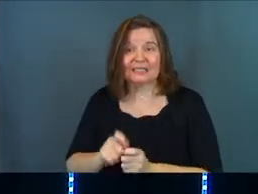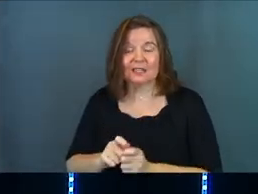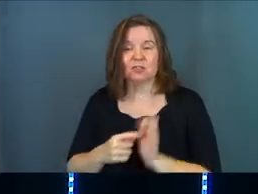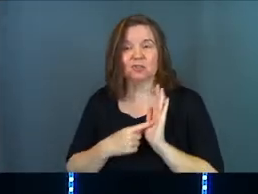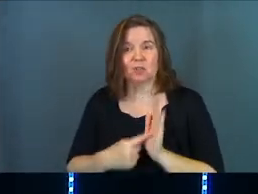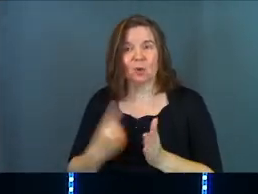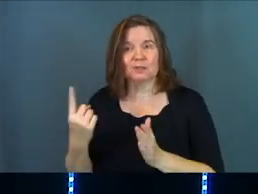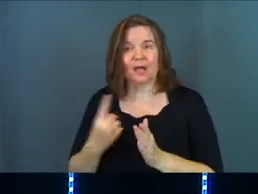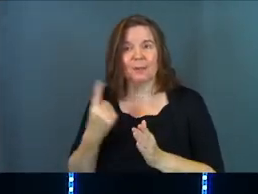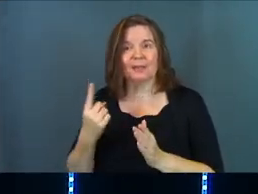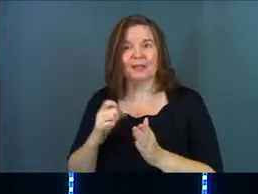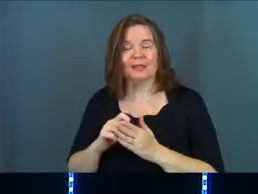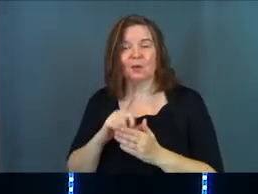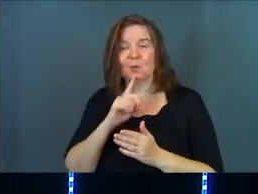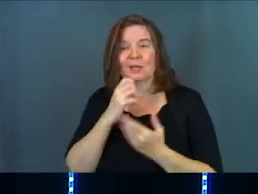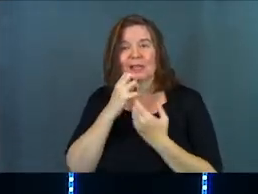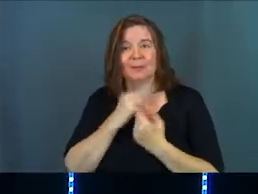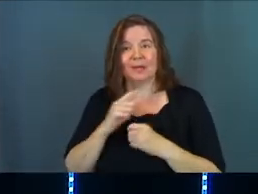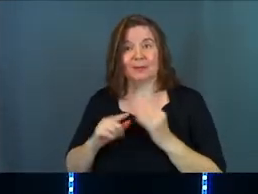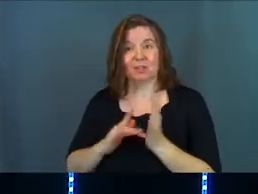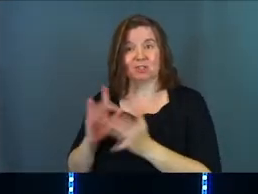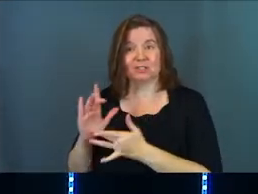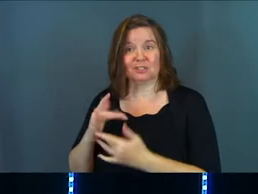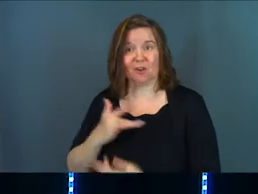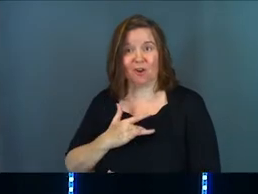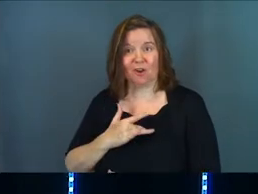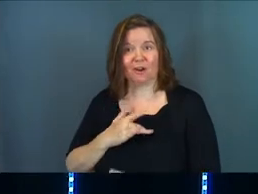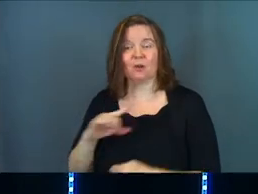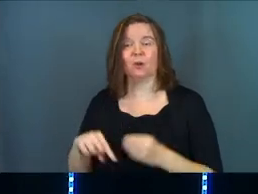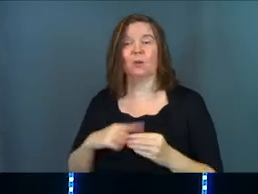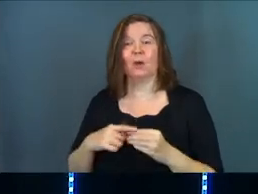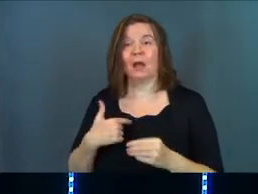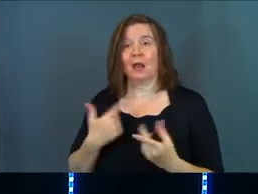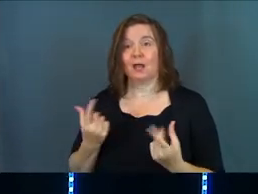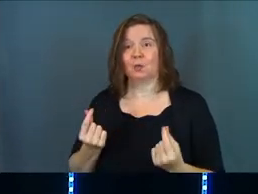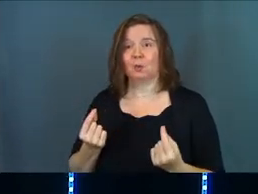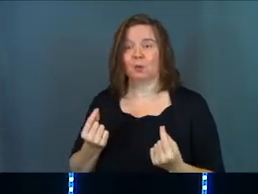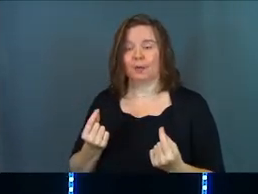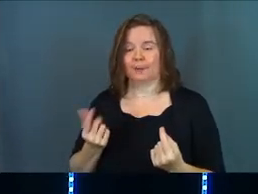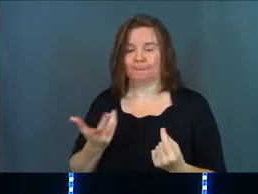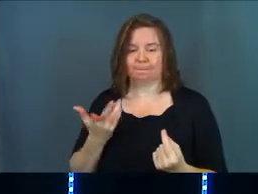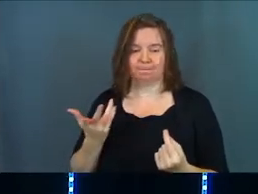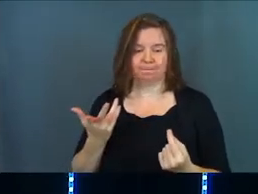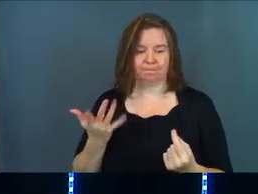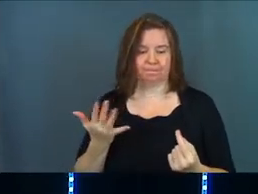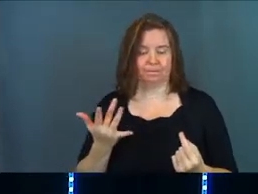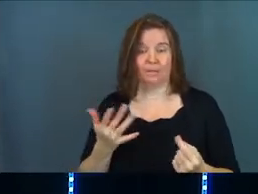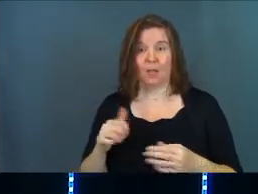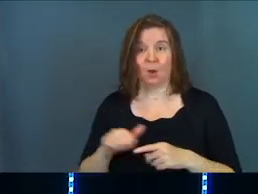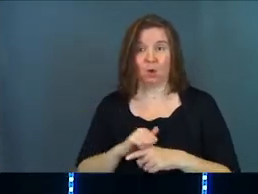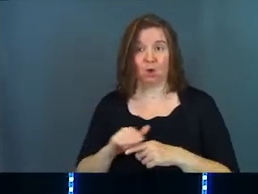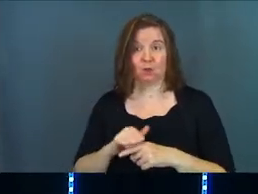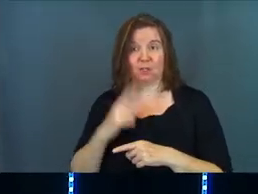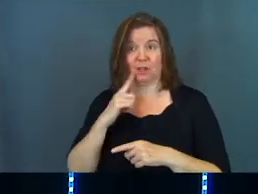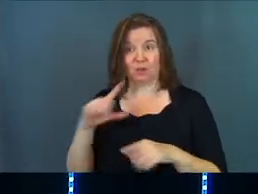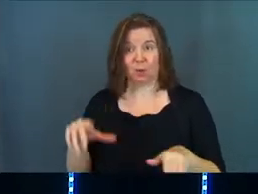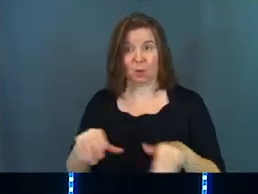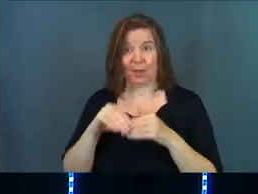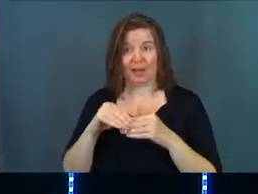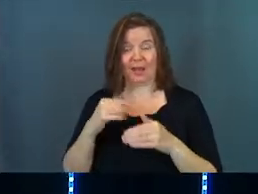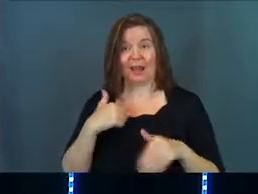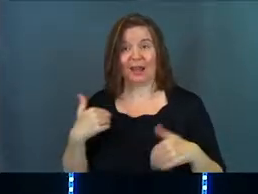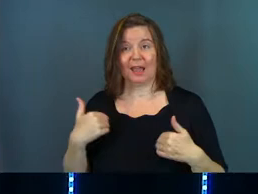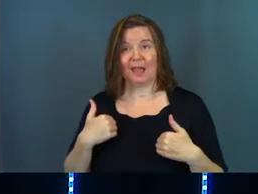just shows something just real precious about Jesus' heart. You know, when I do a rehearsal for a wedding